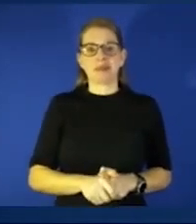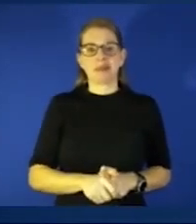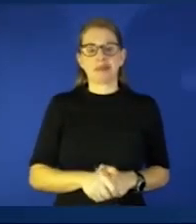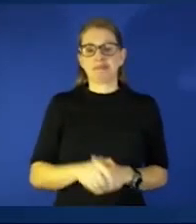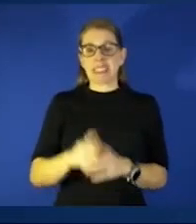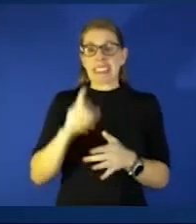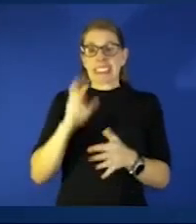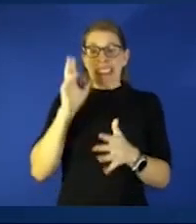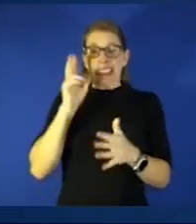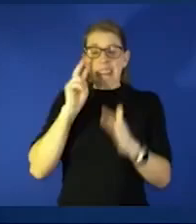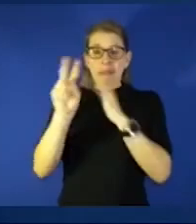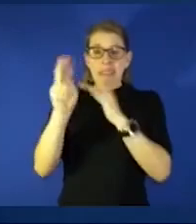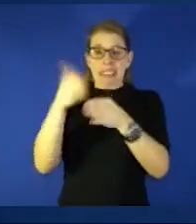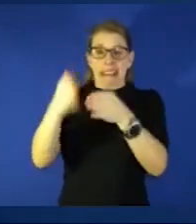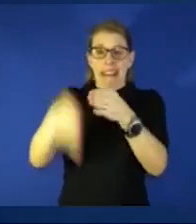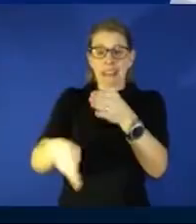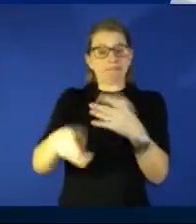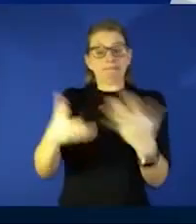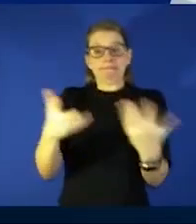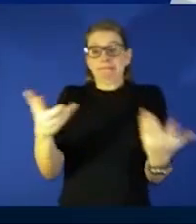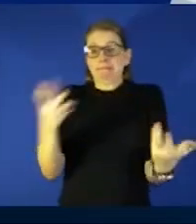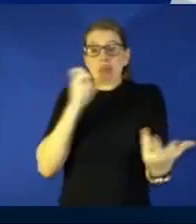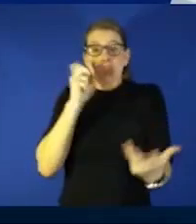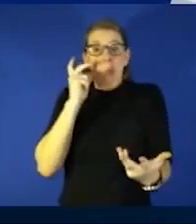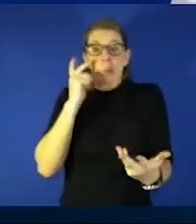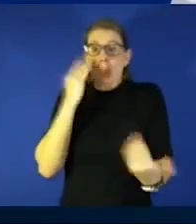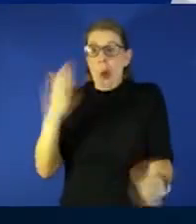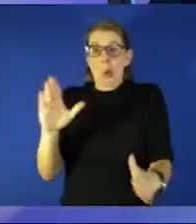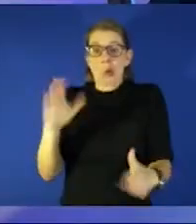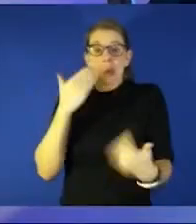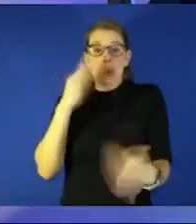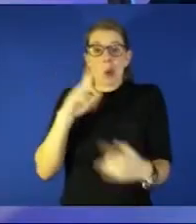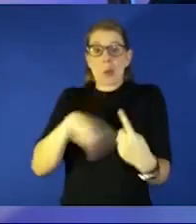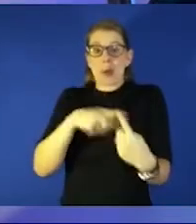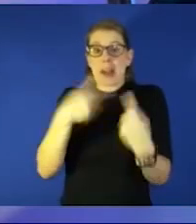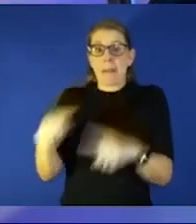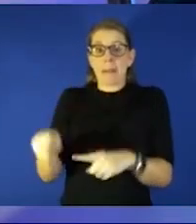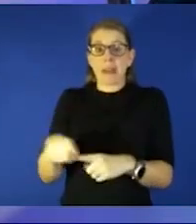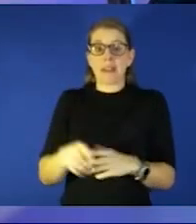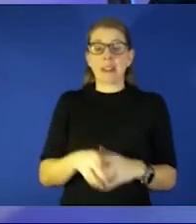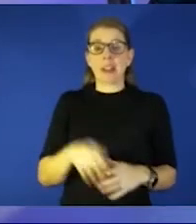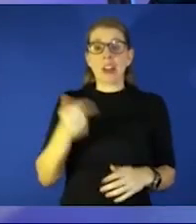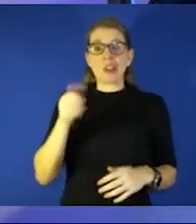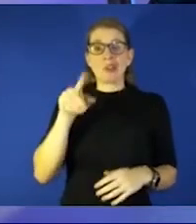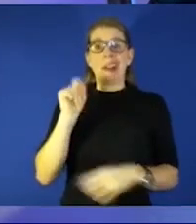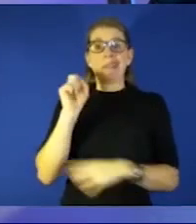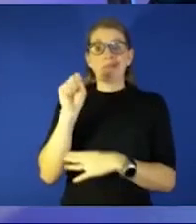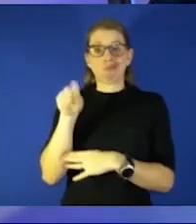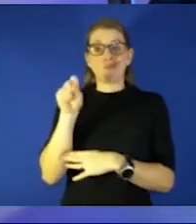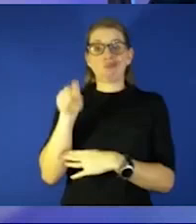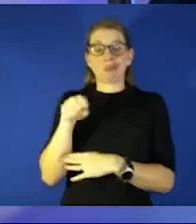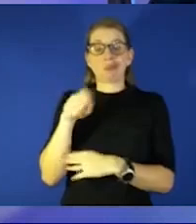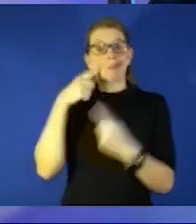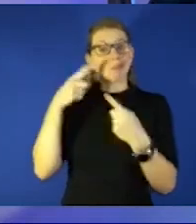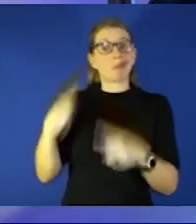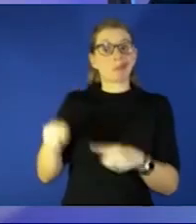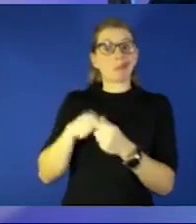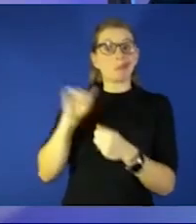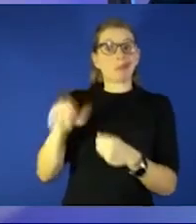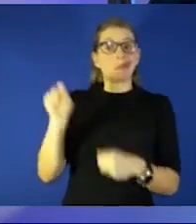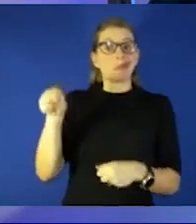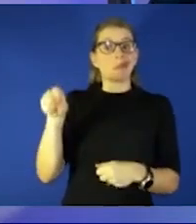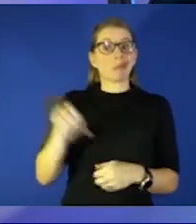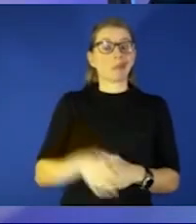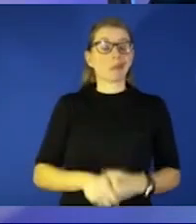we're seeing yet Grant I see you shaking your head yeah I totally agree with that yeah so